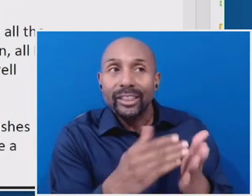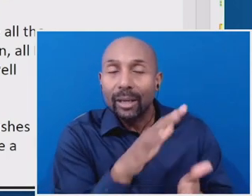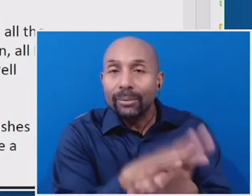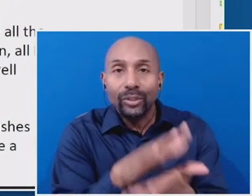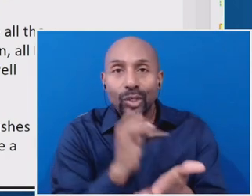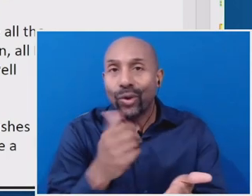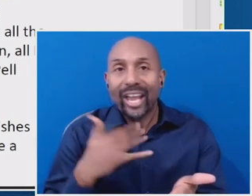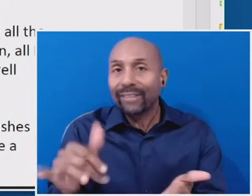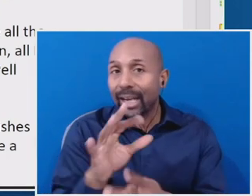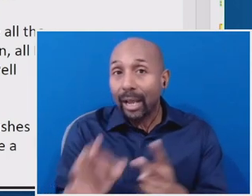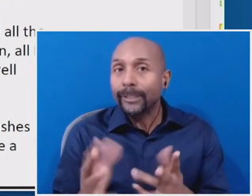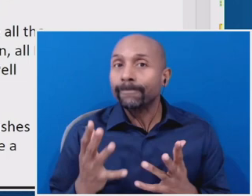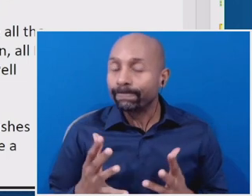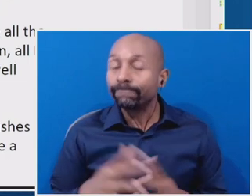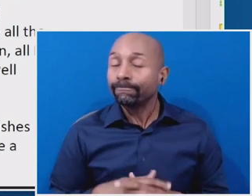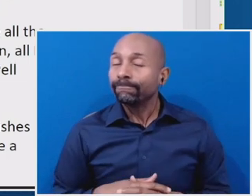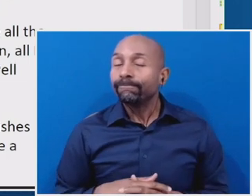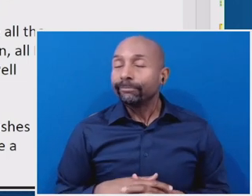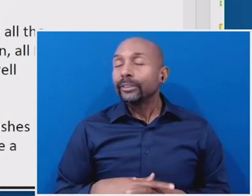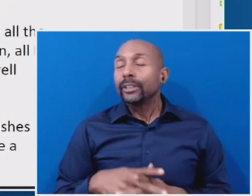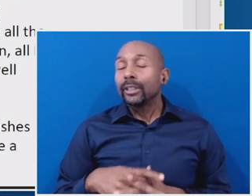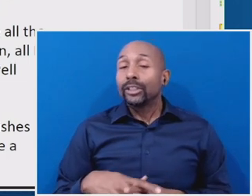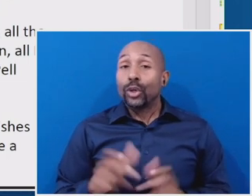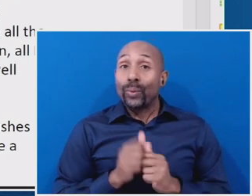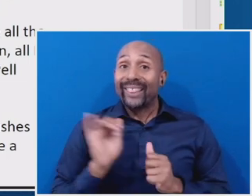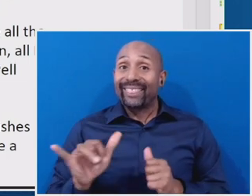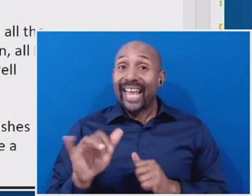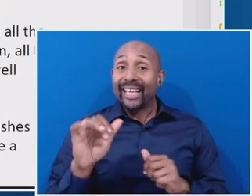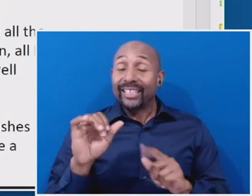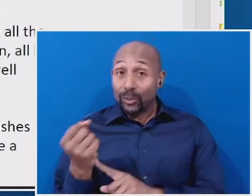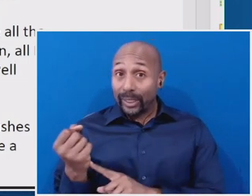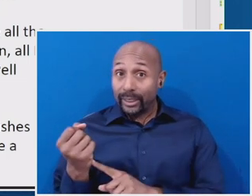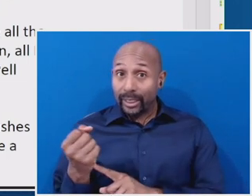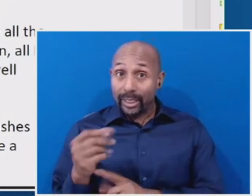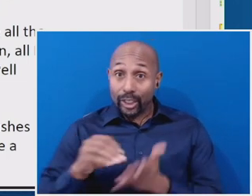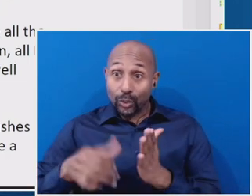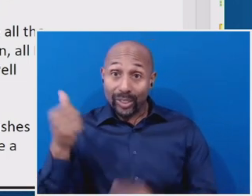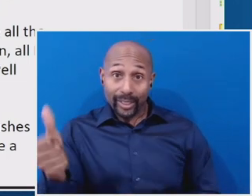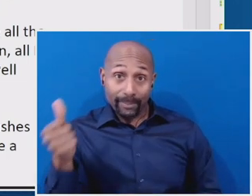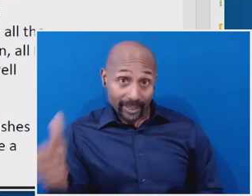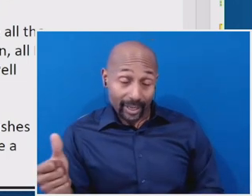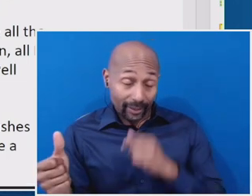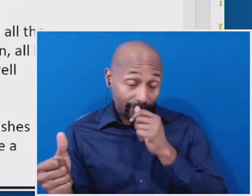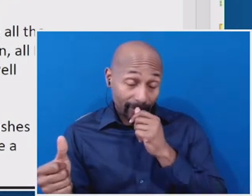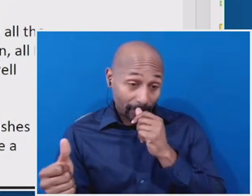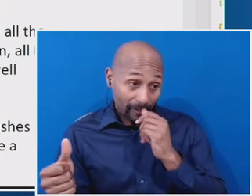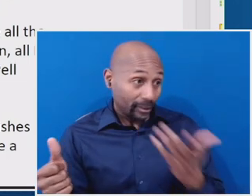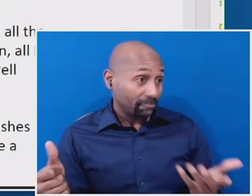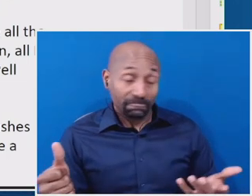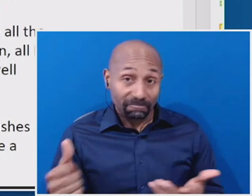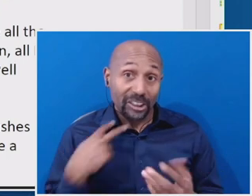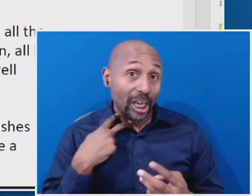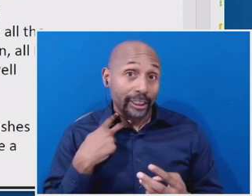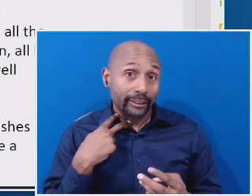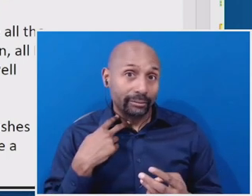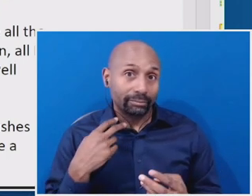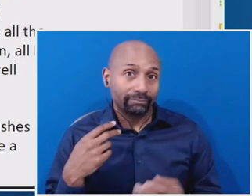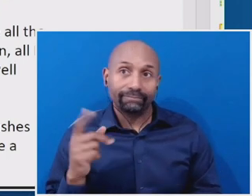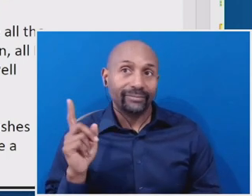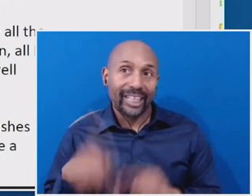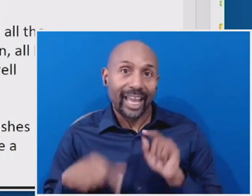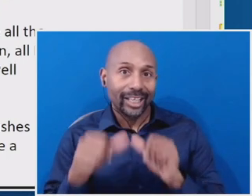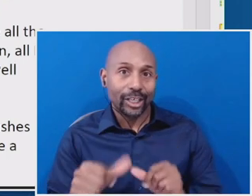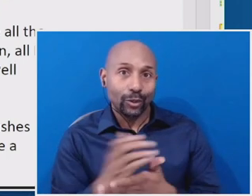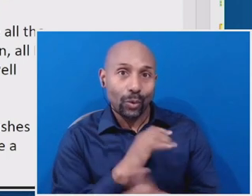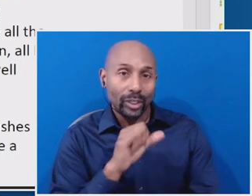here. And so what happens in these cases is that the student, uh, is, is forced to discontinue their coursework after beginning attendance